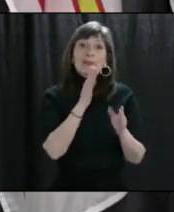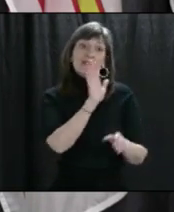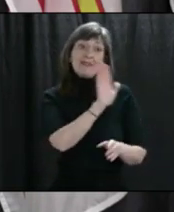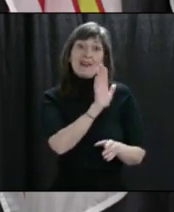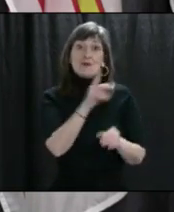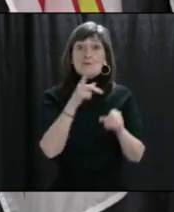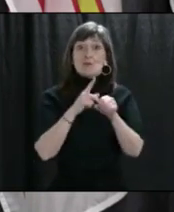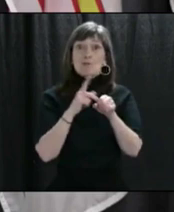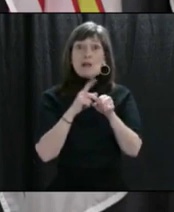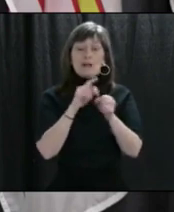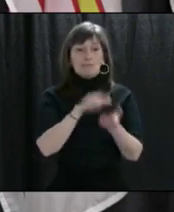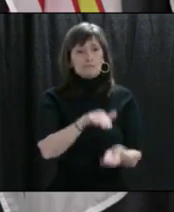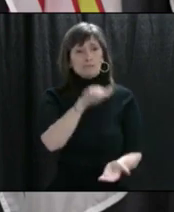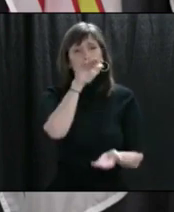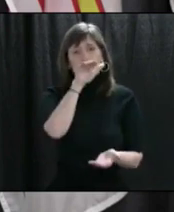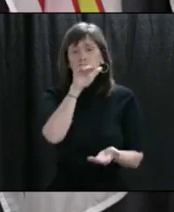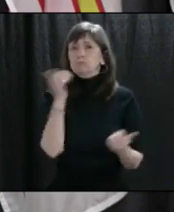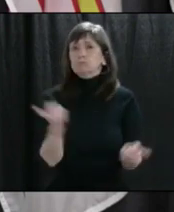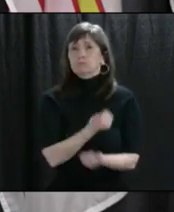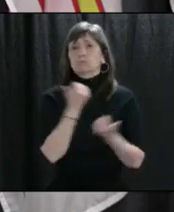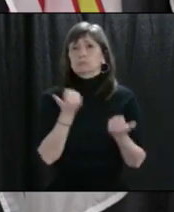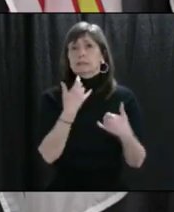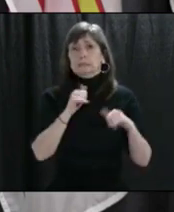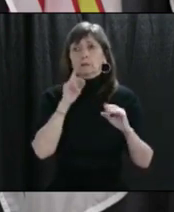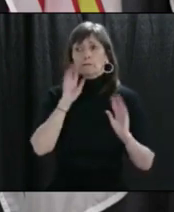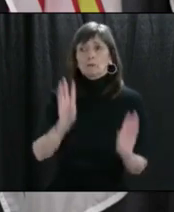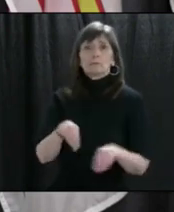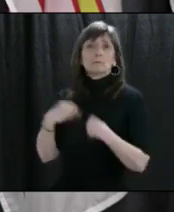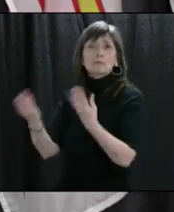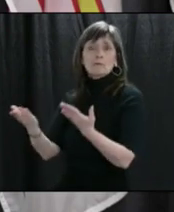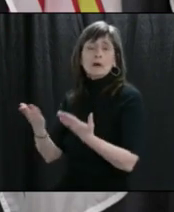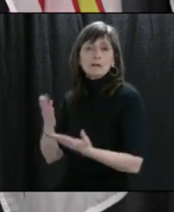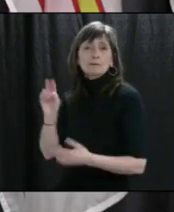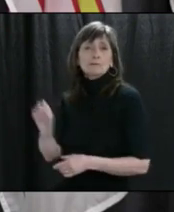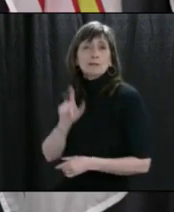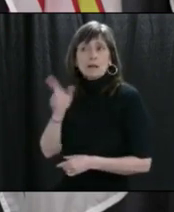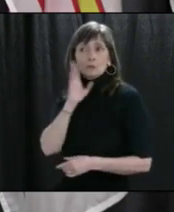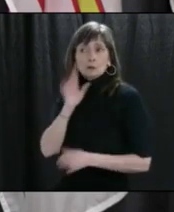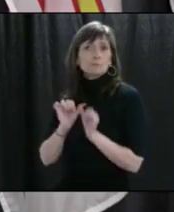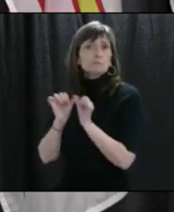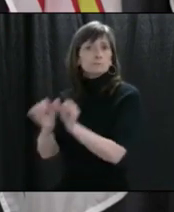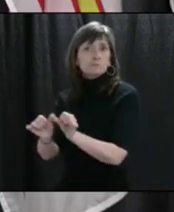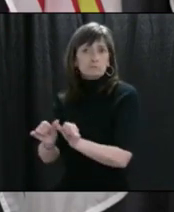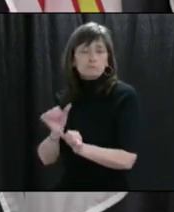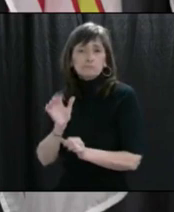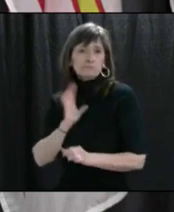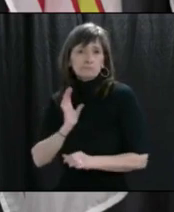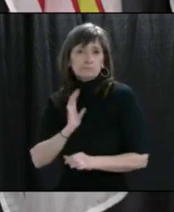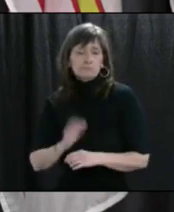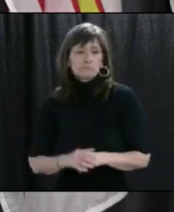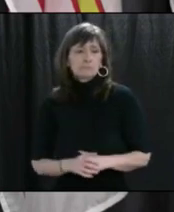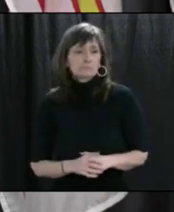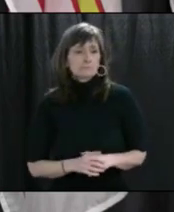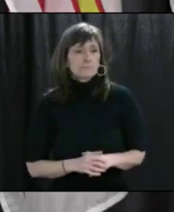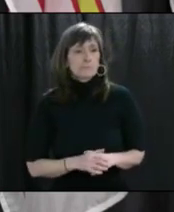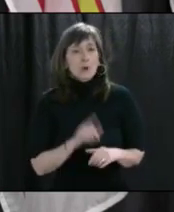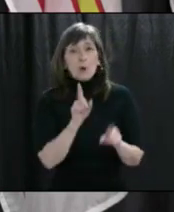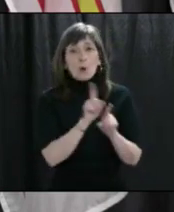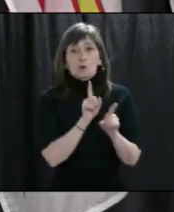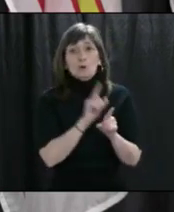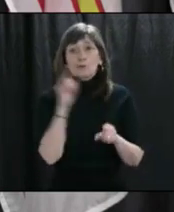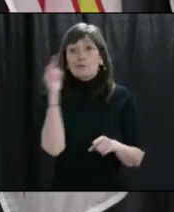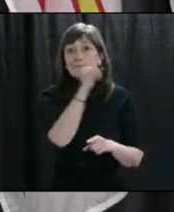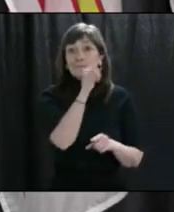% of propane to the province. There is inventory available to support them through this time. Also around jet fuel, they